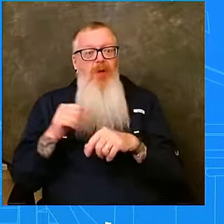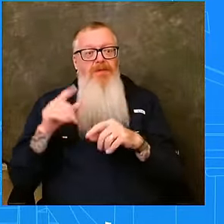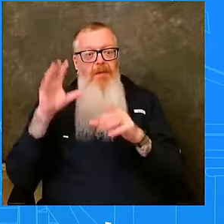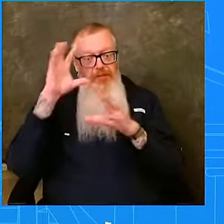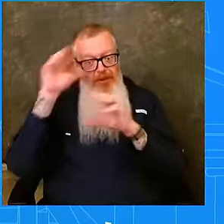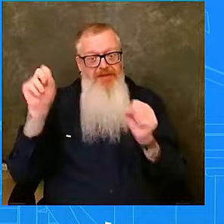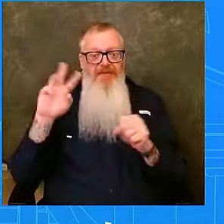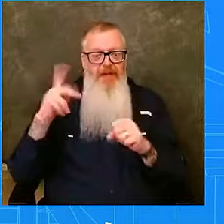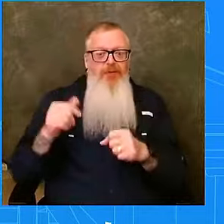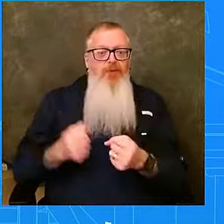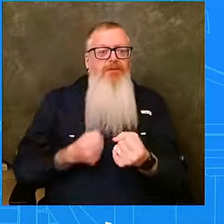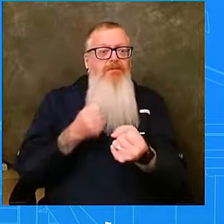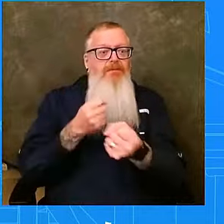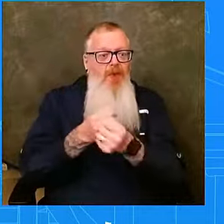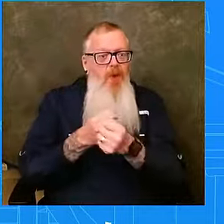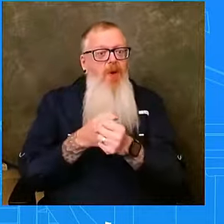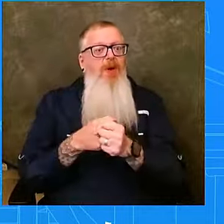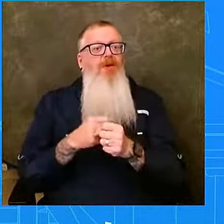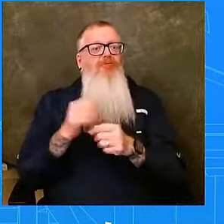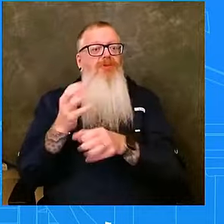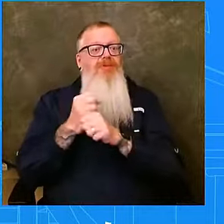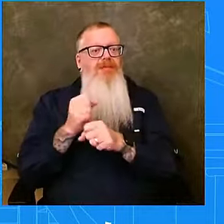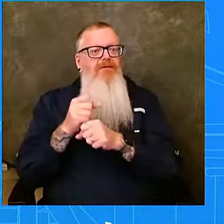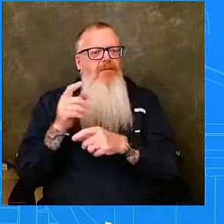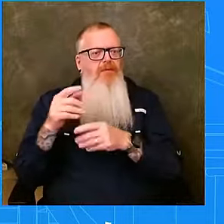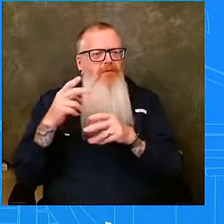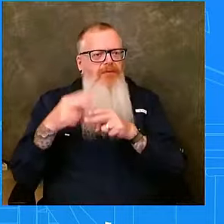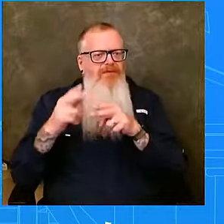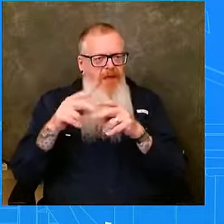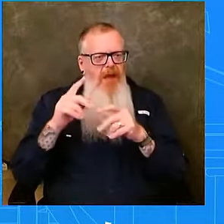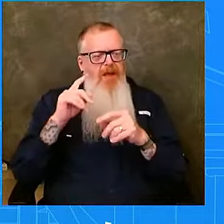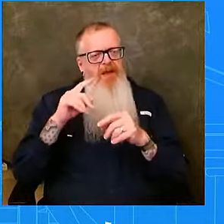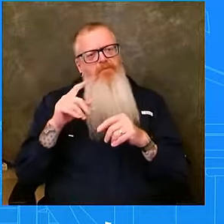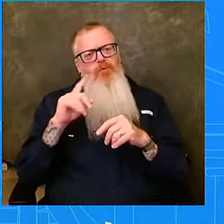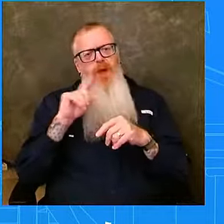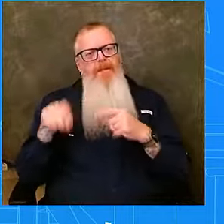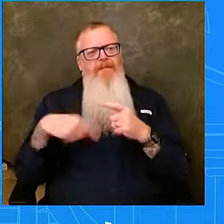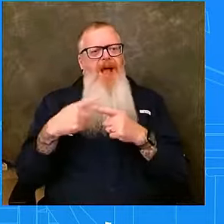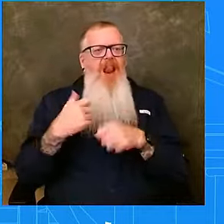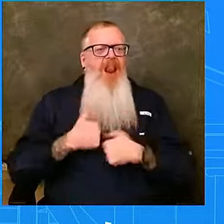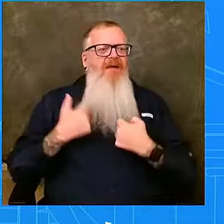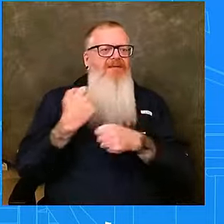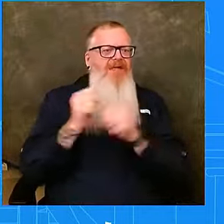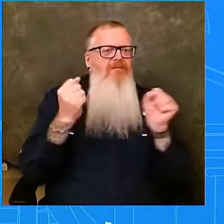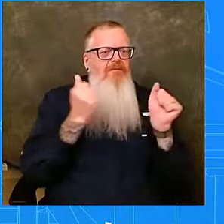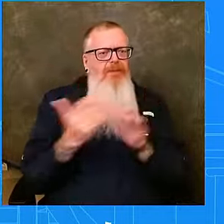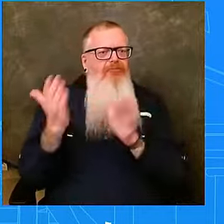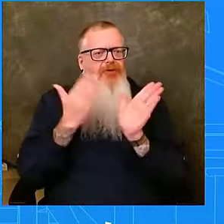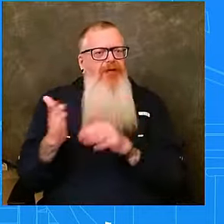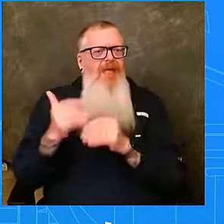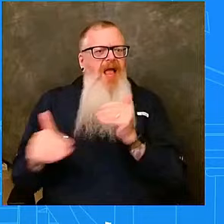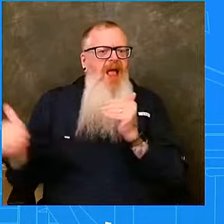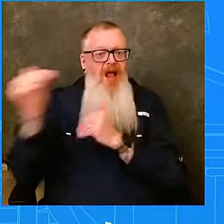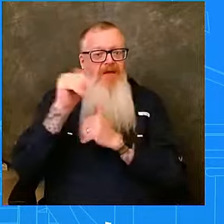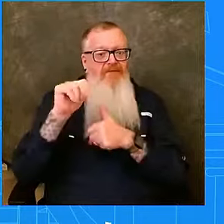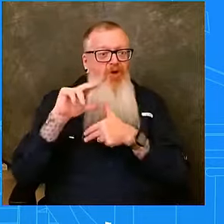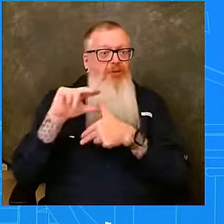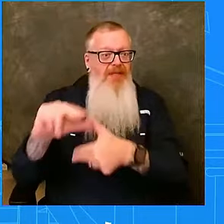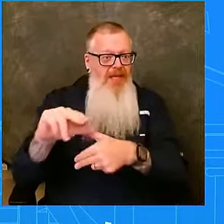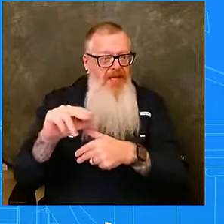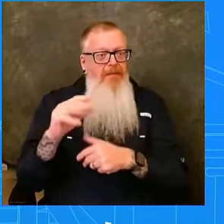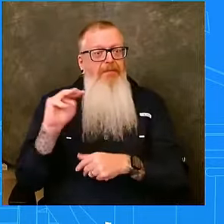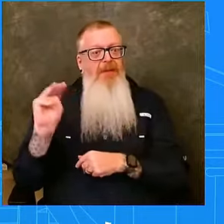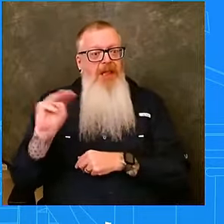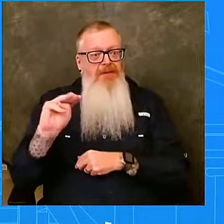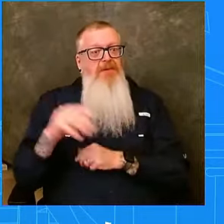on the administration's life-saving preparations ahead of Hurricane Milton. The President continues